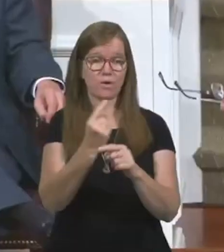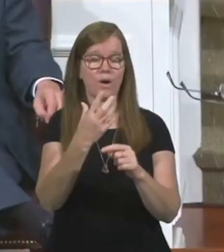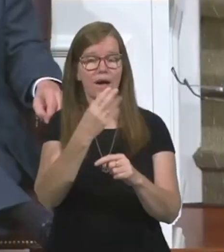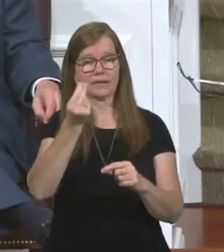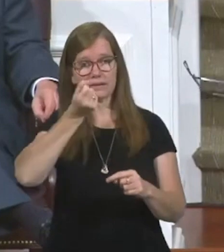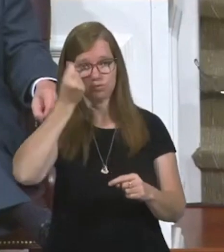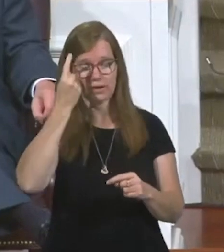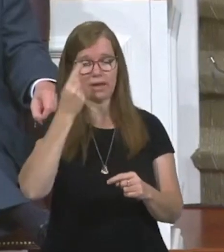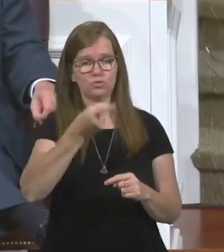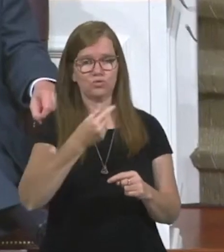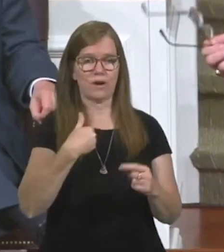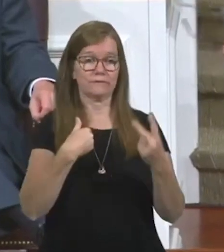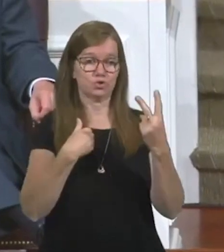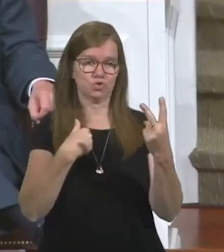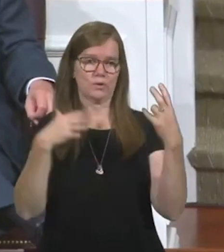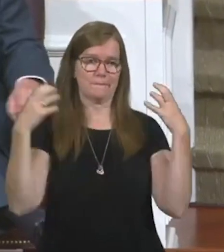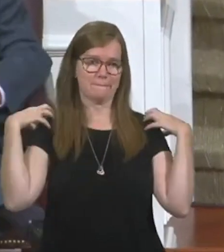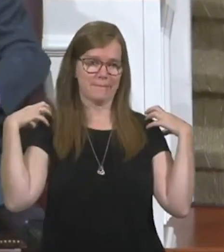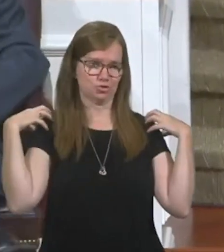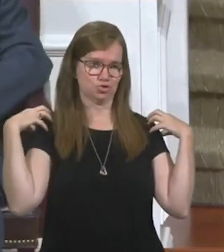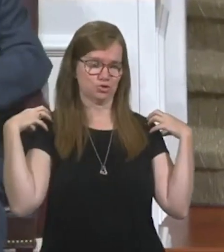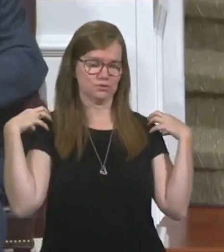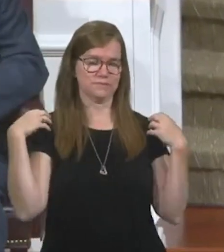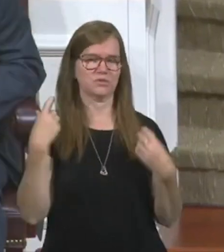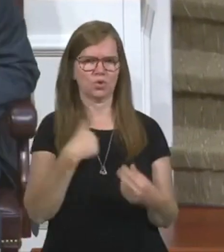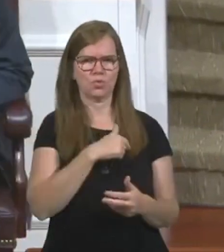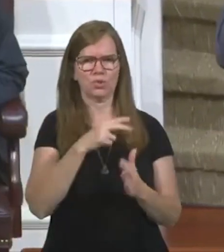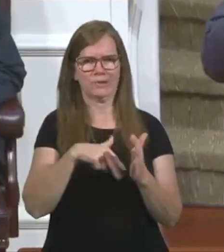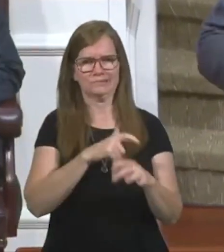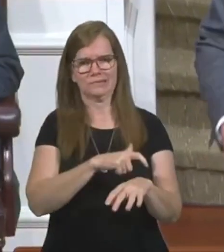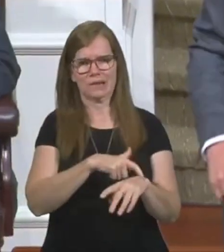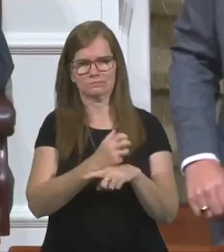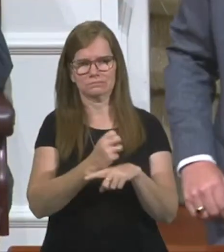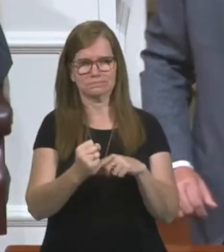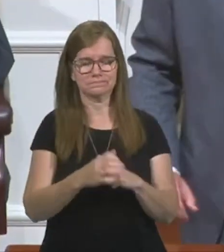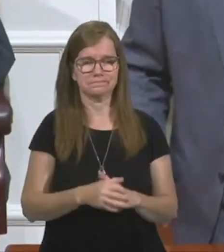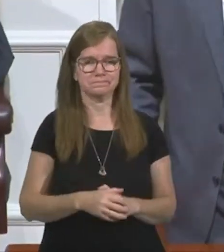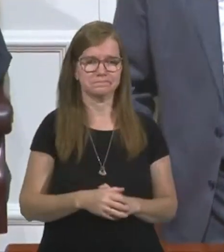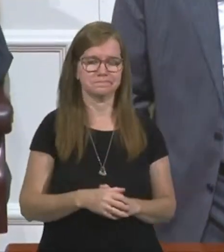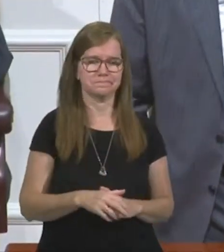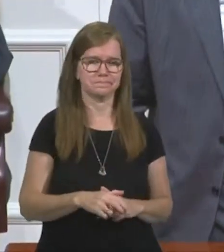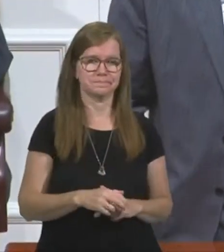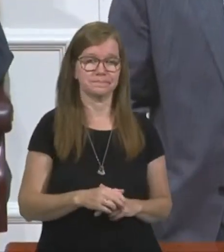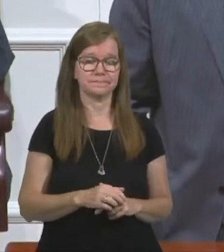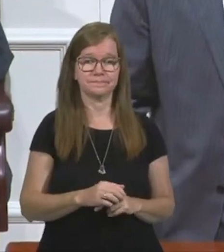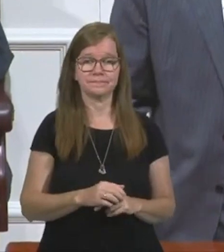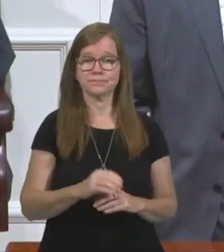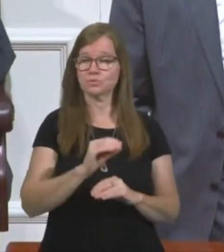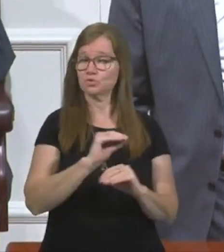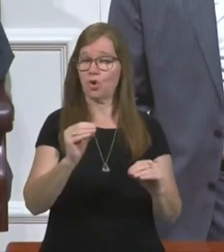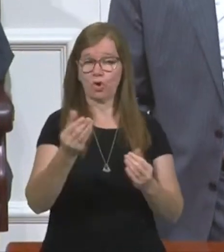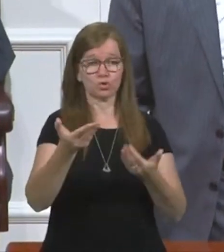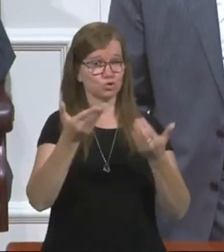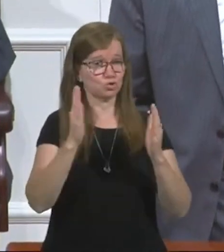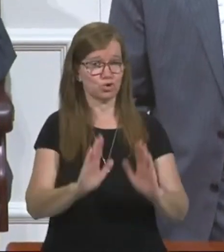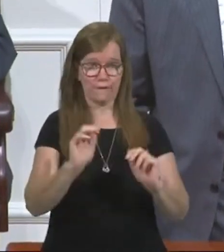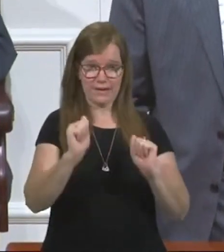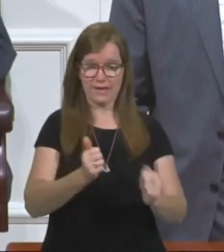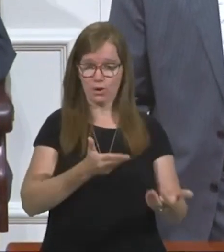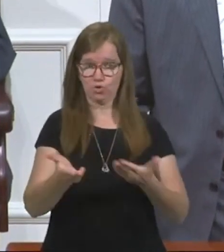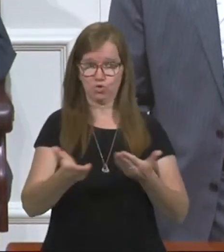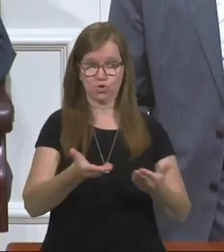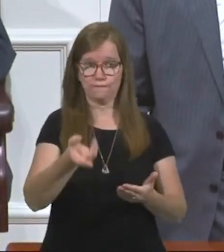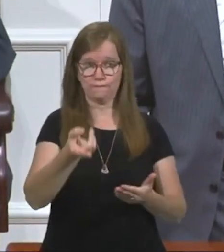understand you've got two masters. Let's look at that verse 13. We read it in our time is up. No servant can serve